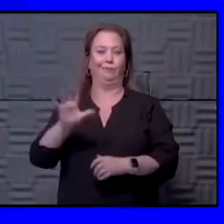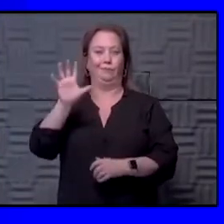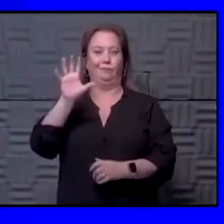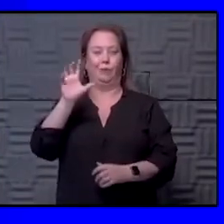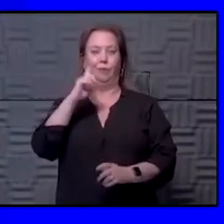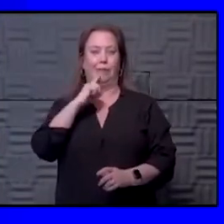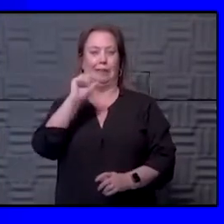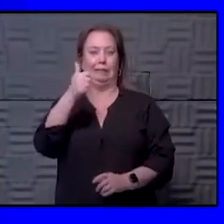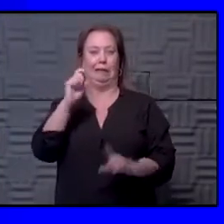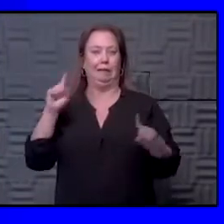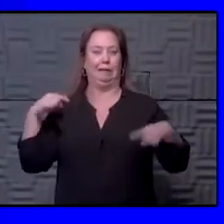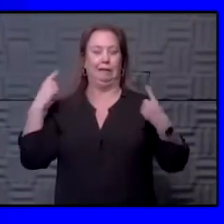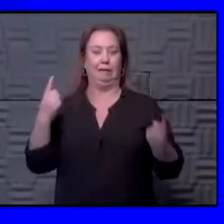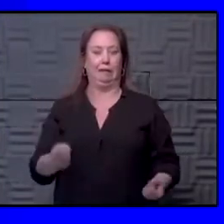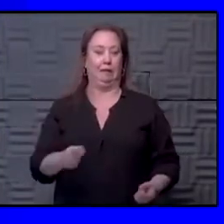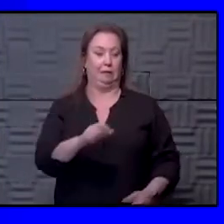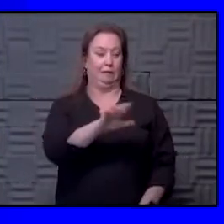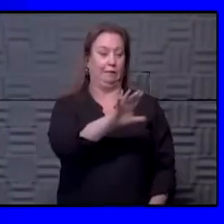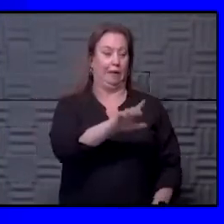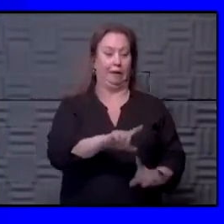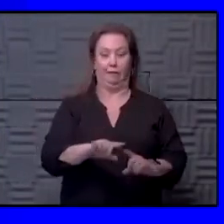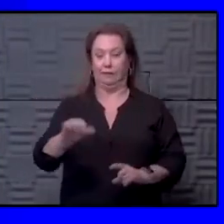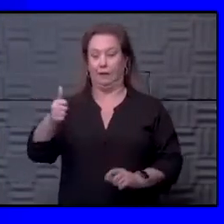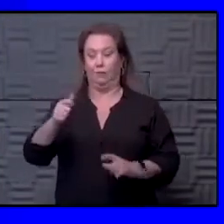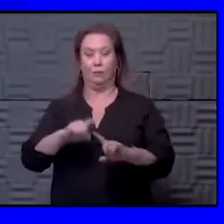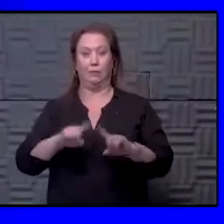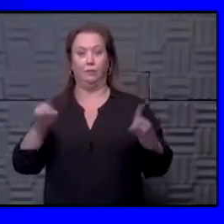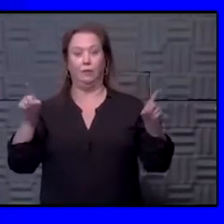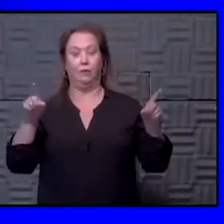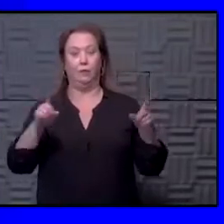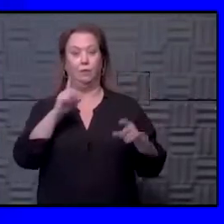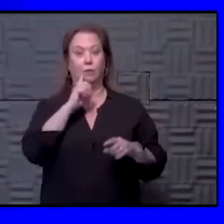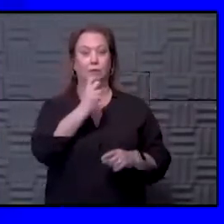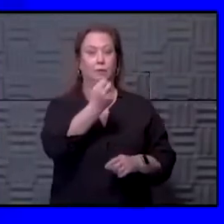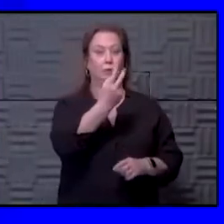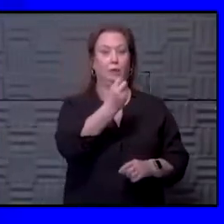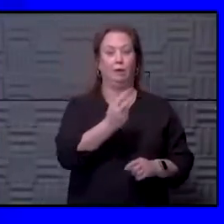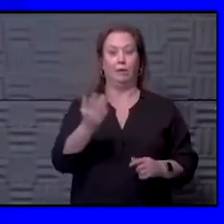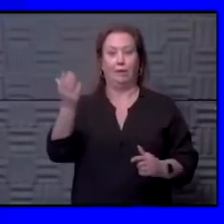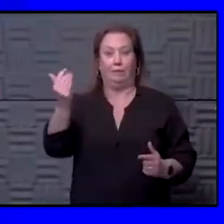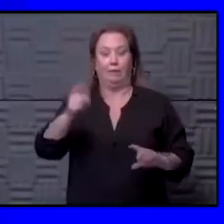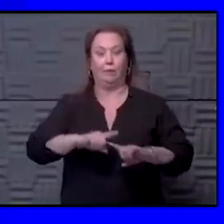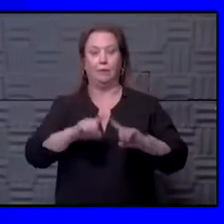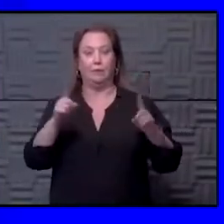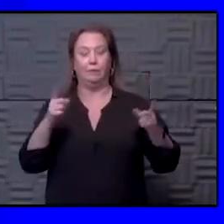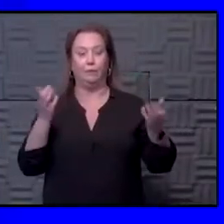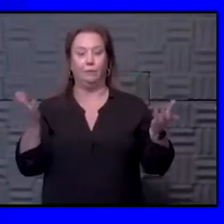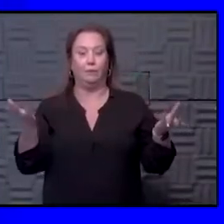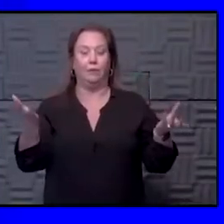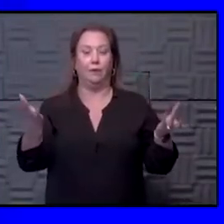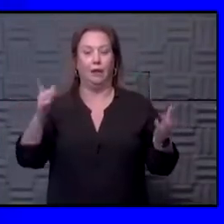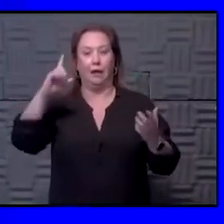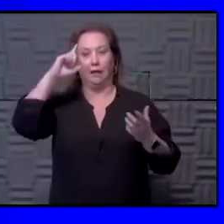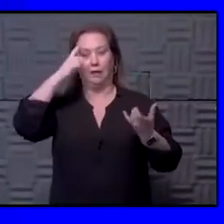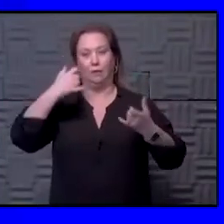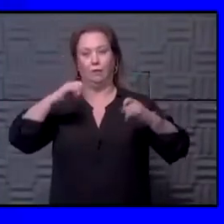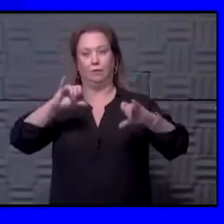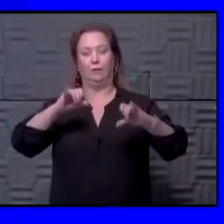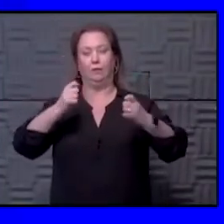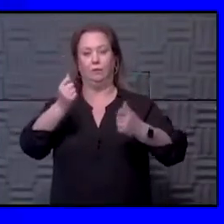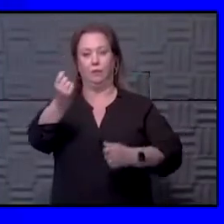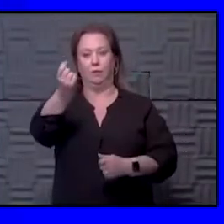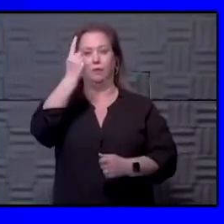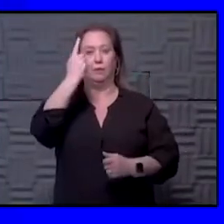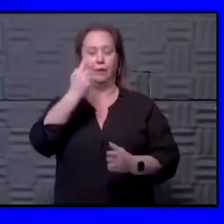been said since the beginning. What's the difference really between five and ten? Well, then, what's the difference between 12 and 15? I think we're still kind of trying to